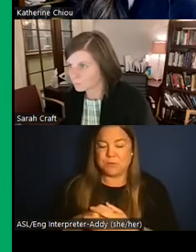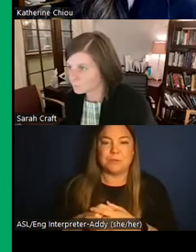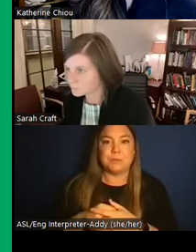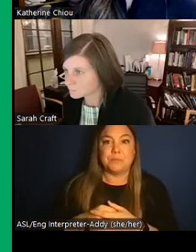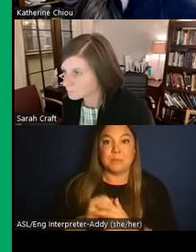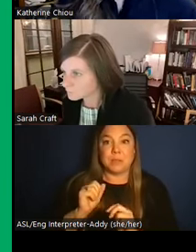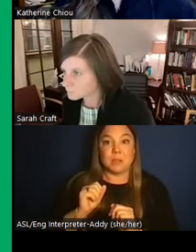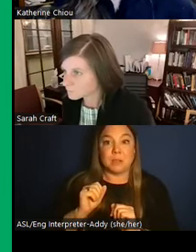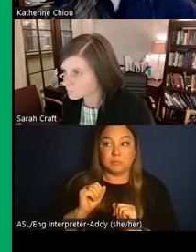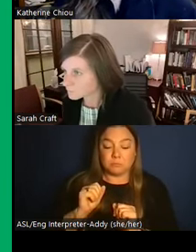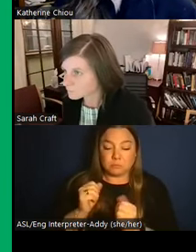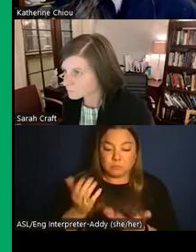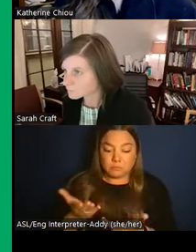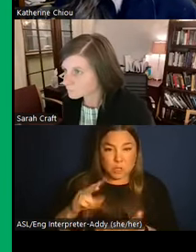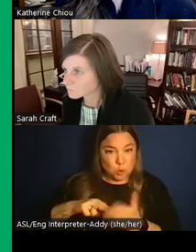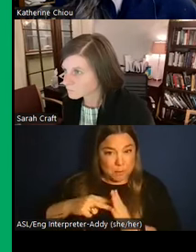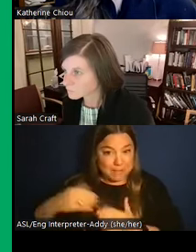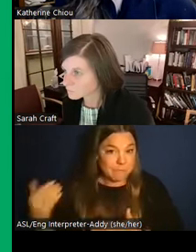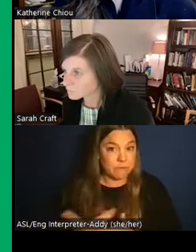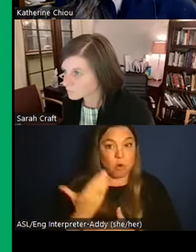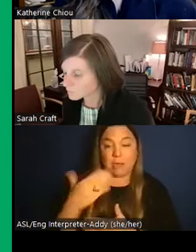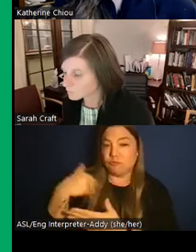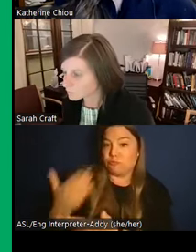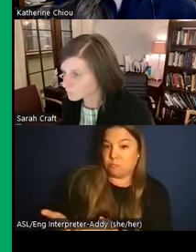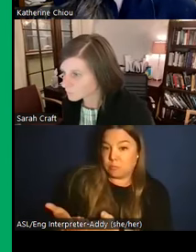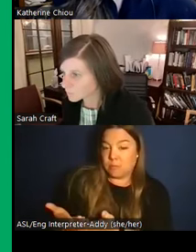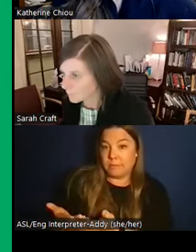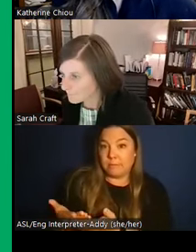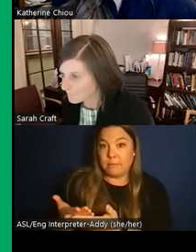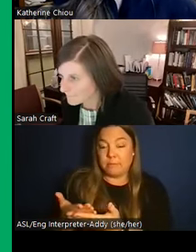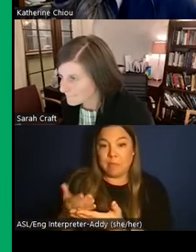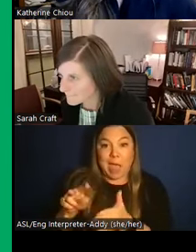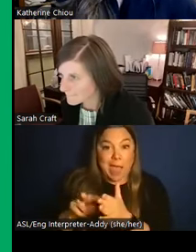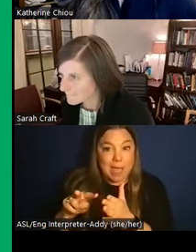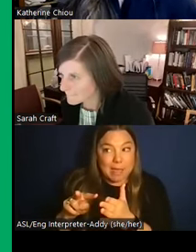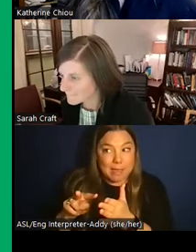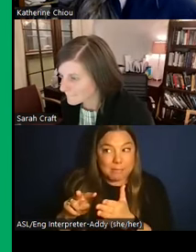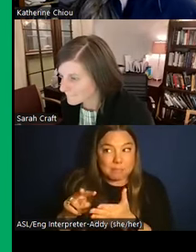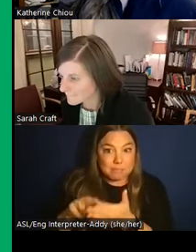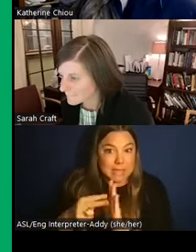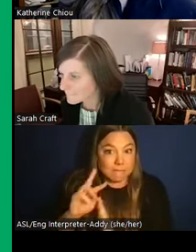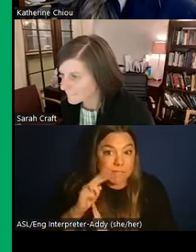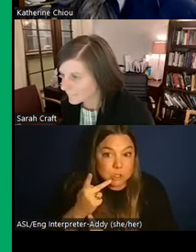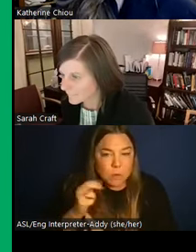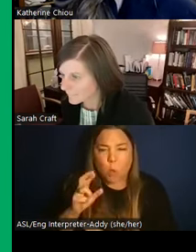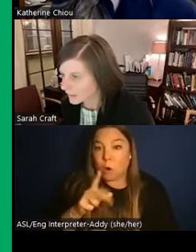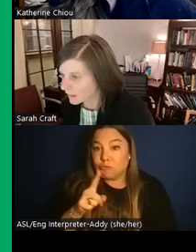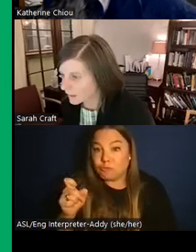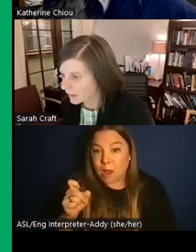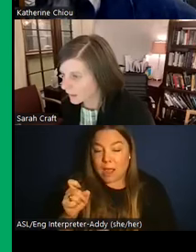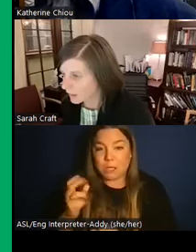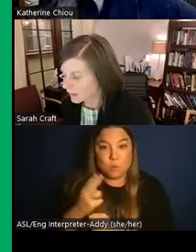as like fresh sort of fresh vegetables? Or are they like dried and used as